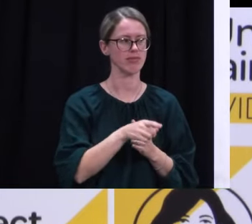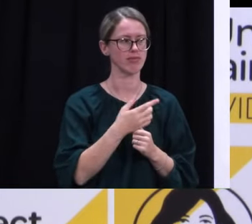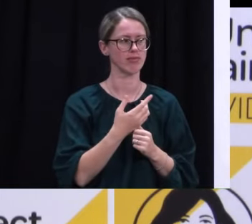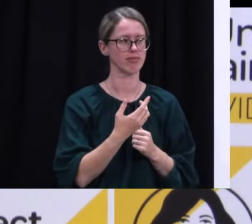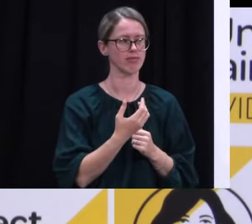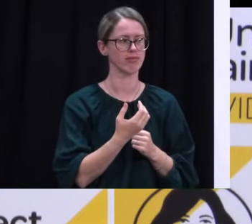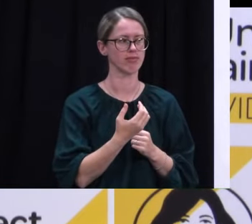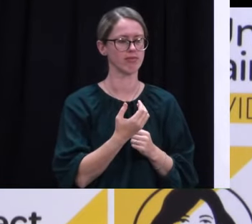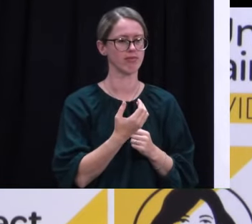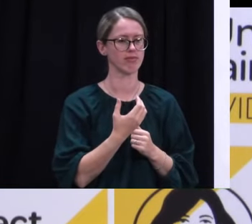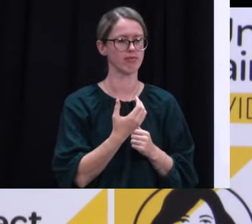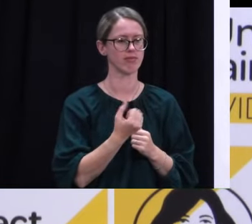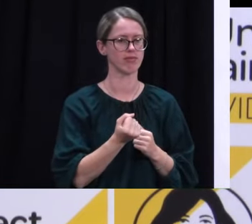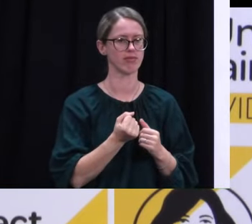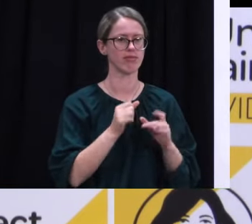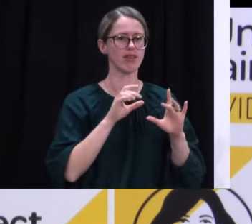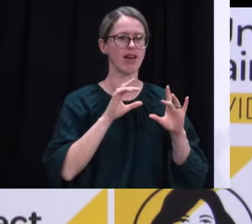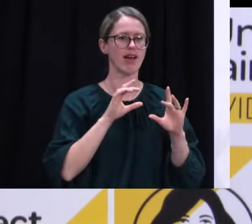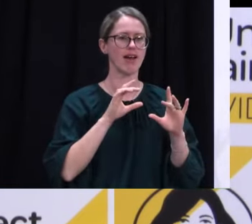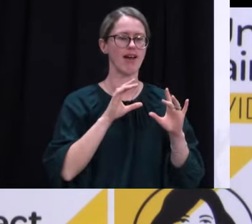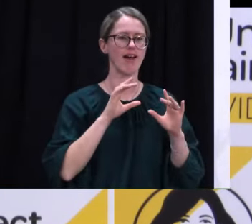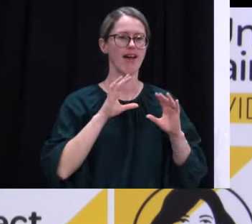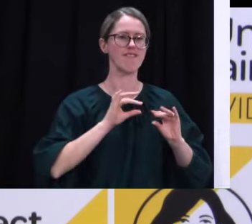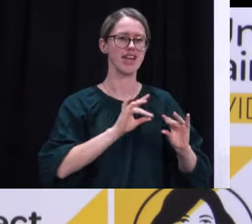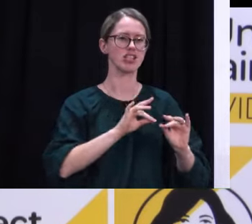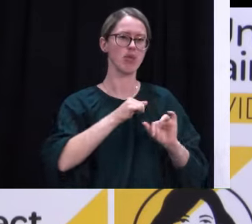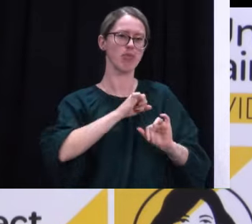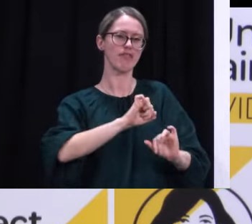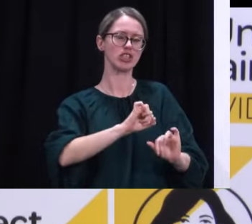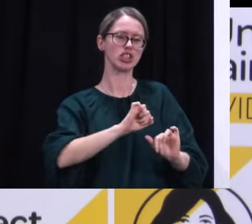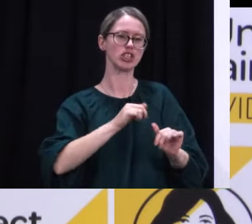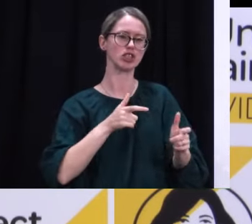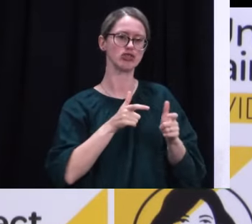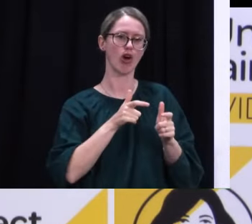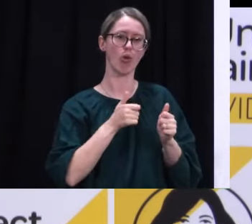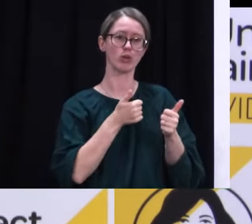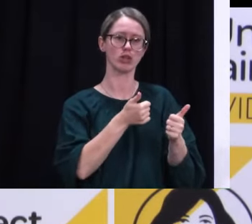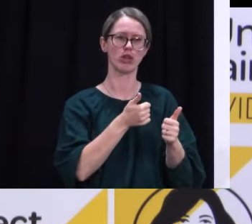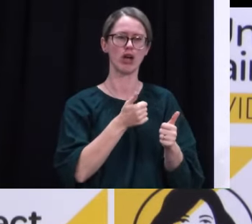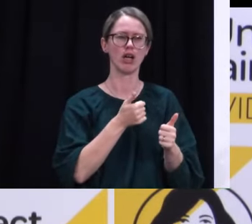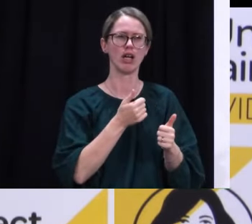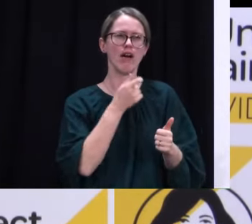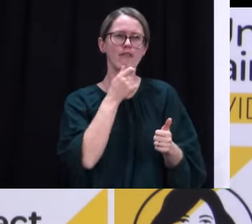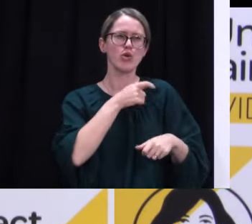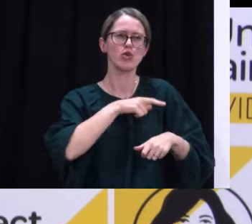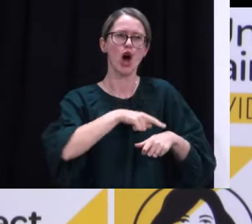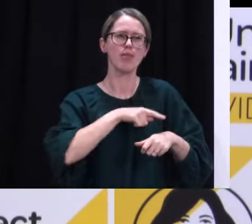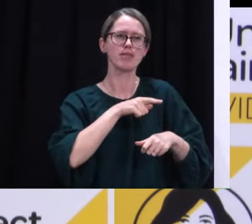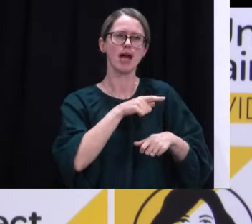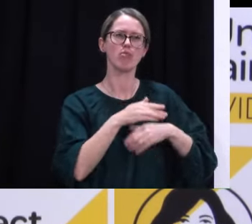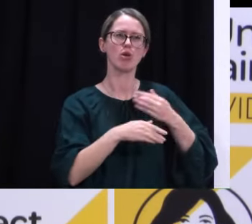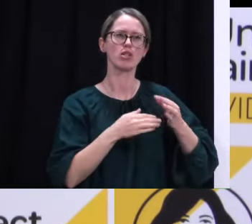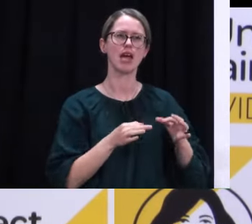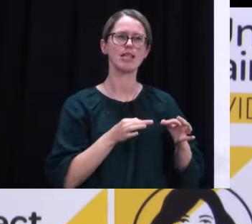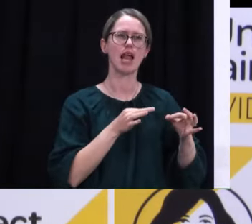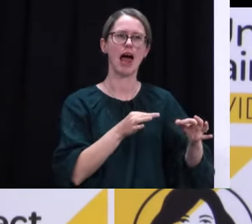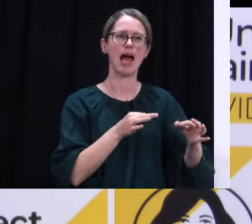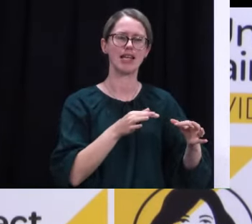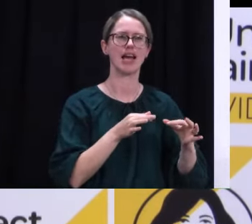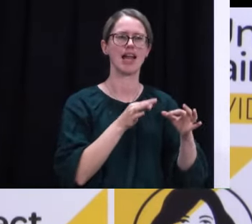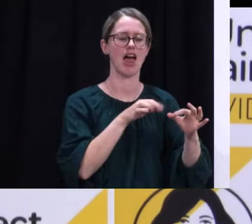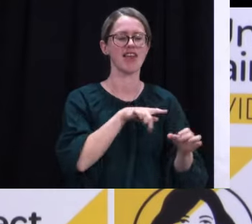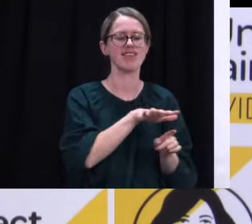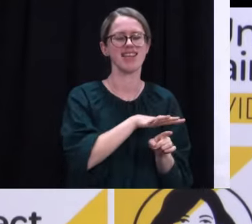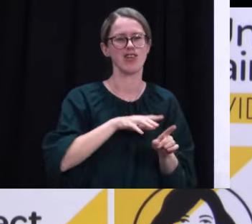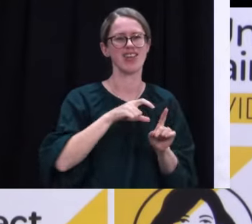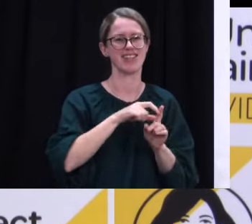infection prevention control advice throughout. There were a couple of points where there was a delay in the processes, and that's the area that